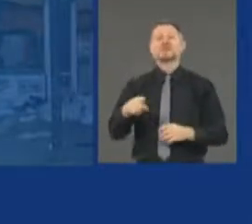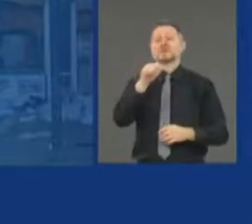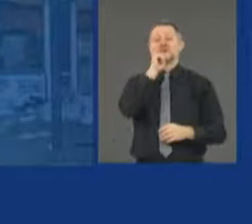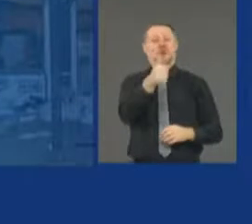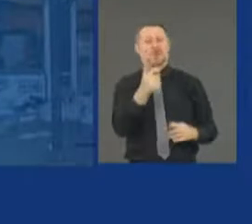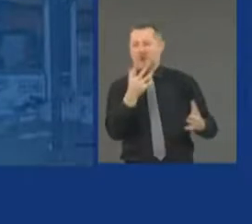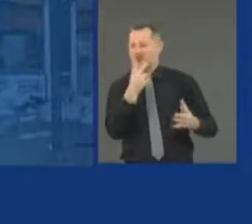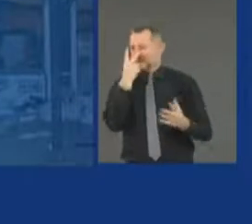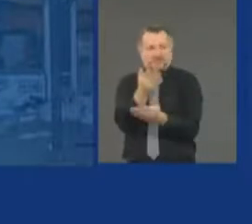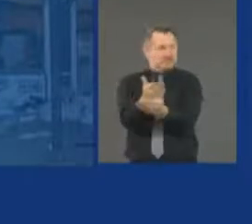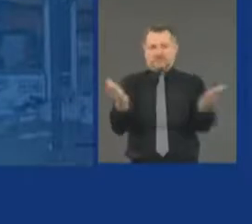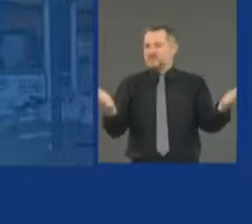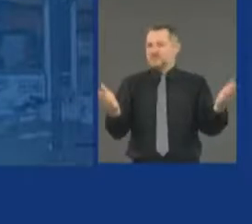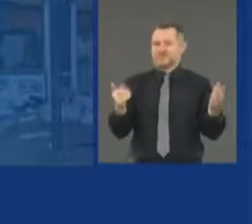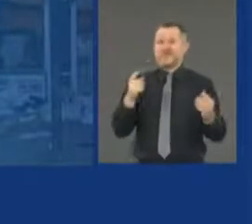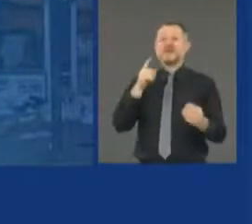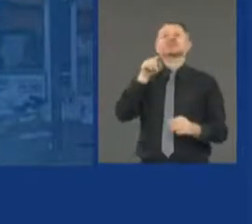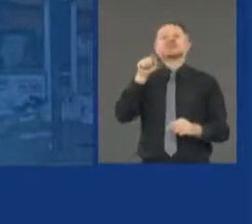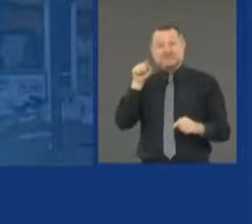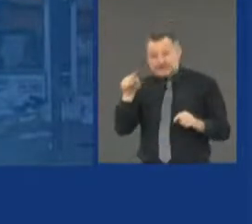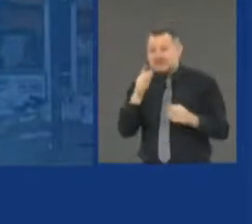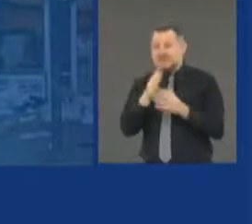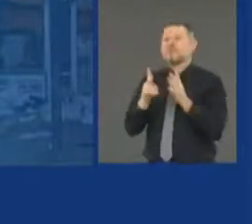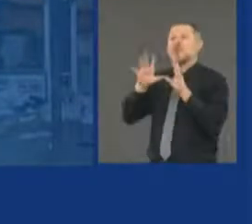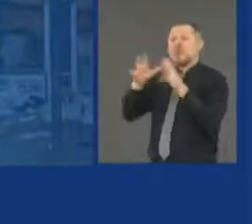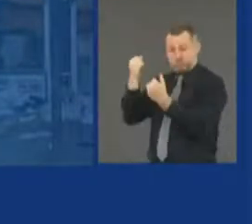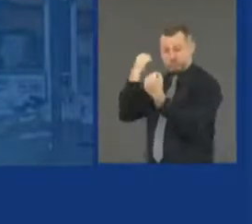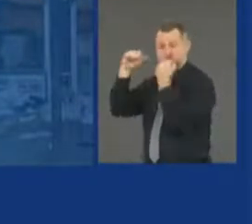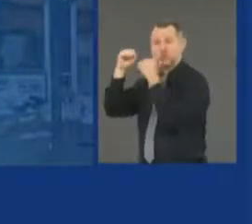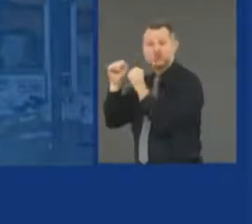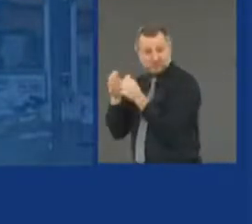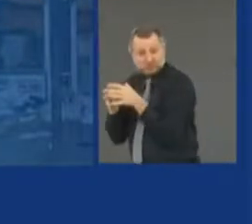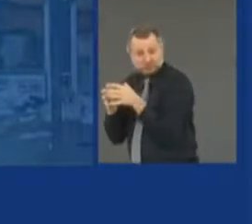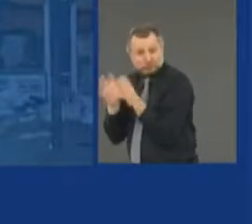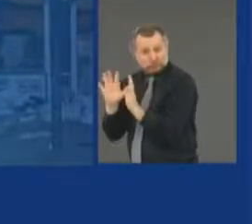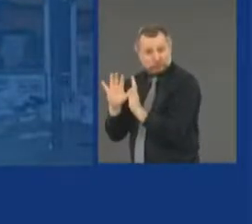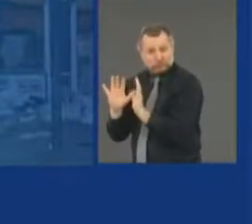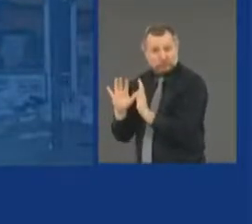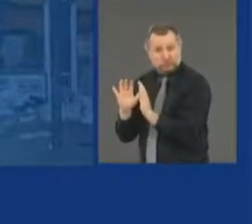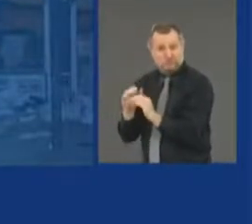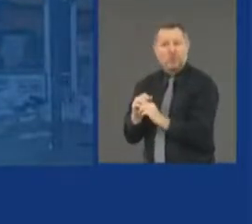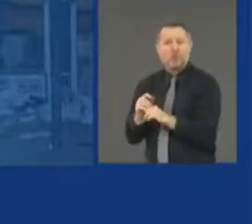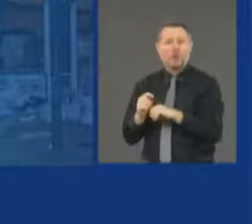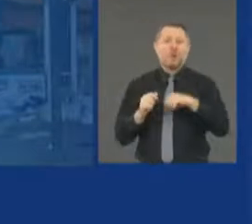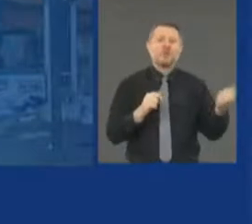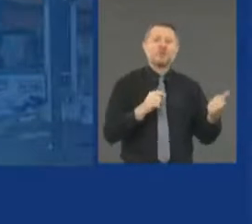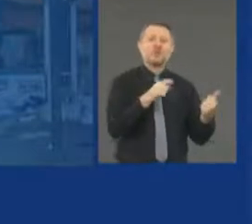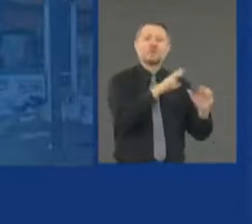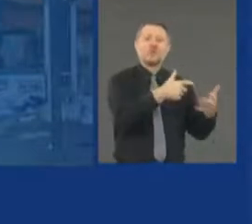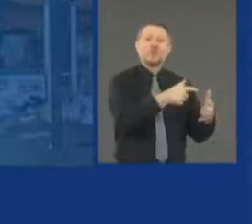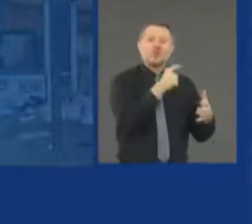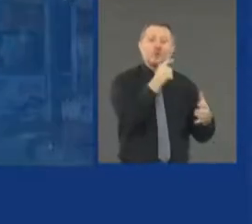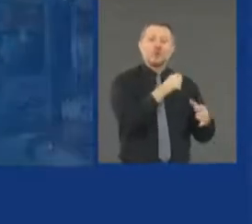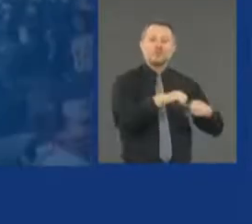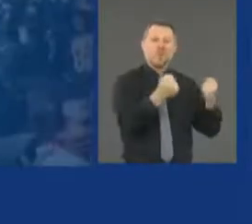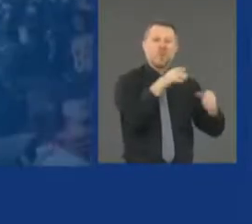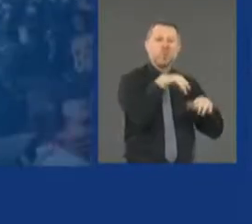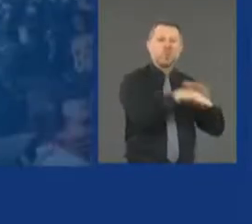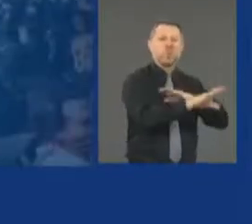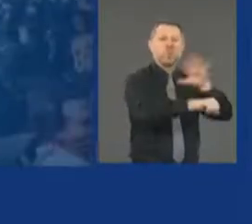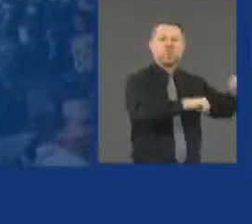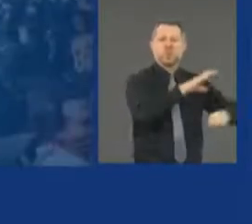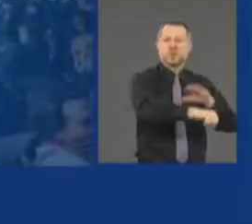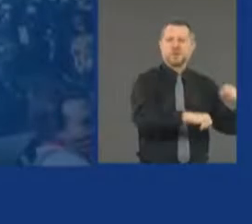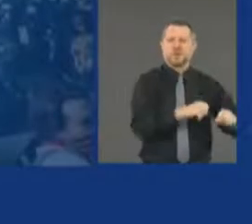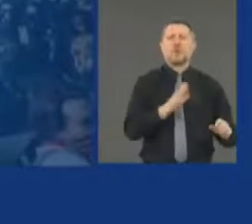There are people who are protesting and there are people who are looting. Very, very different situations.